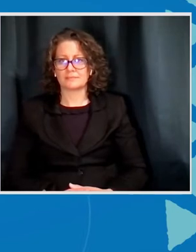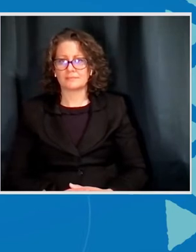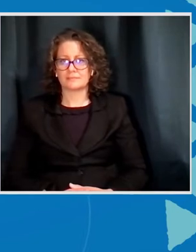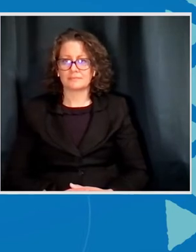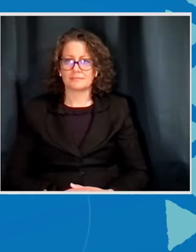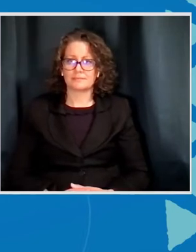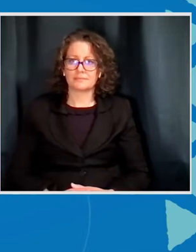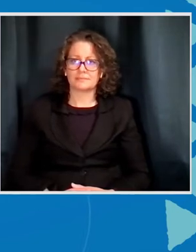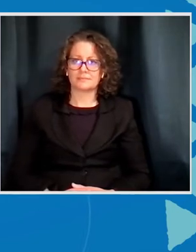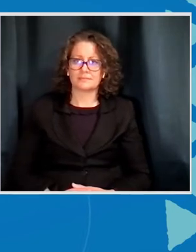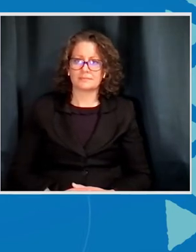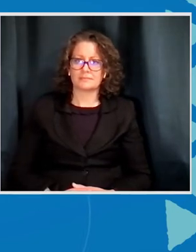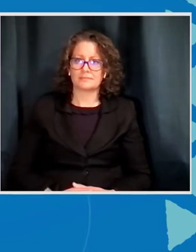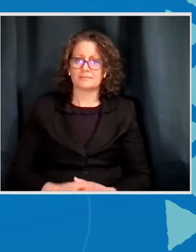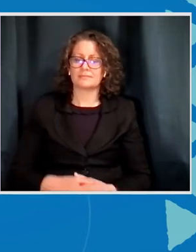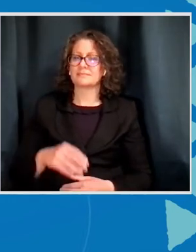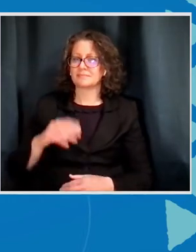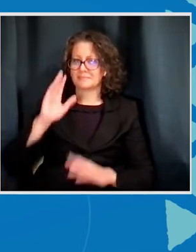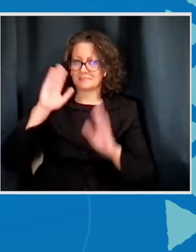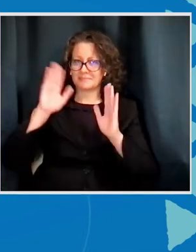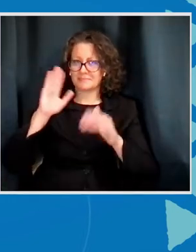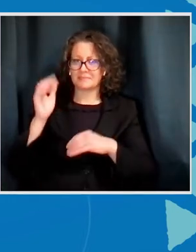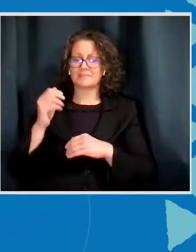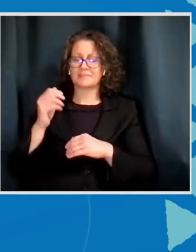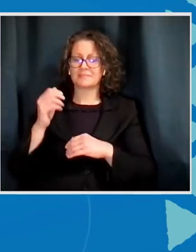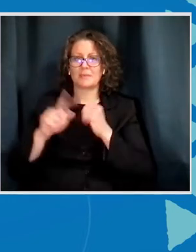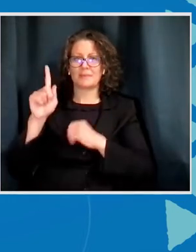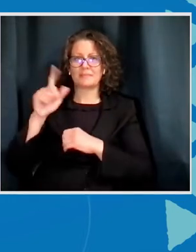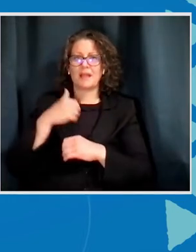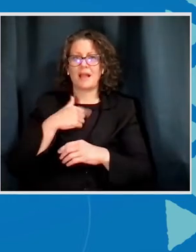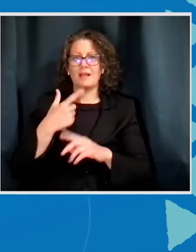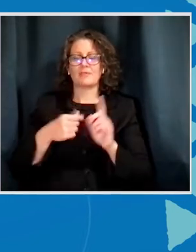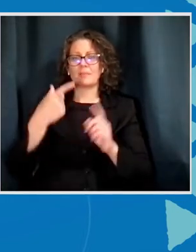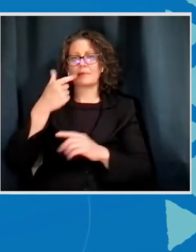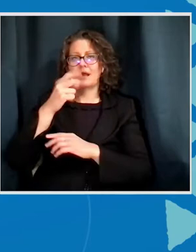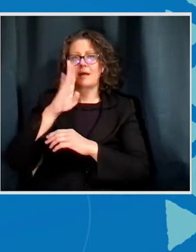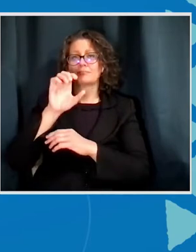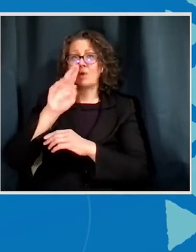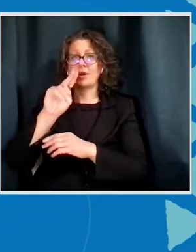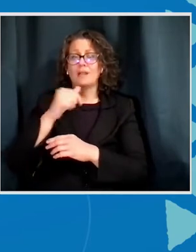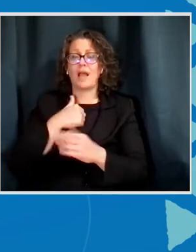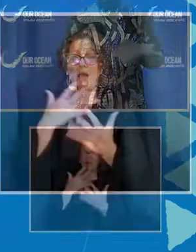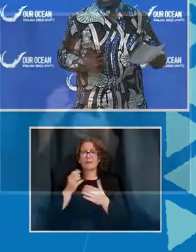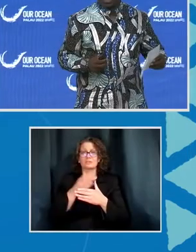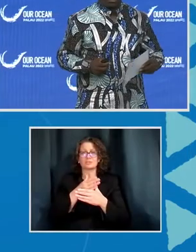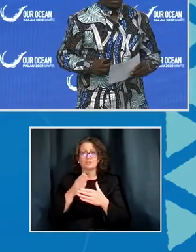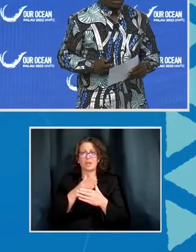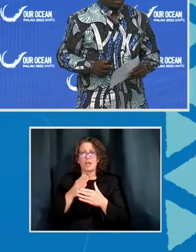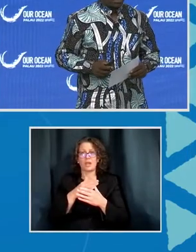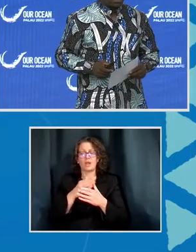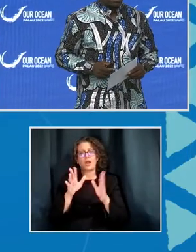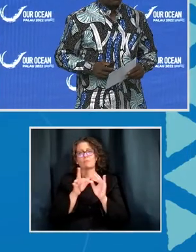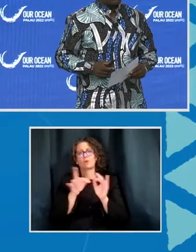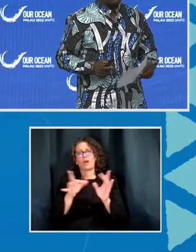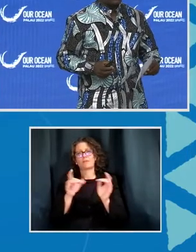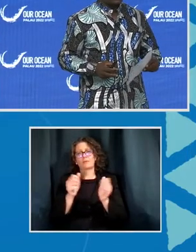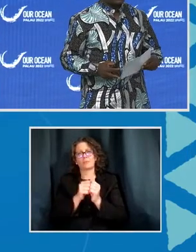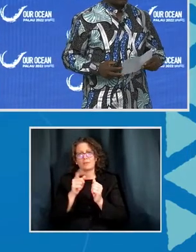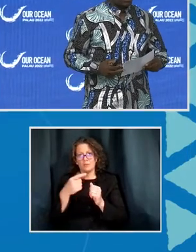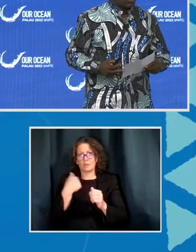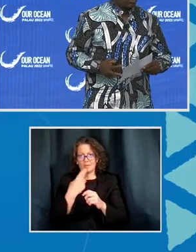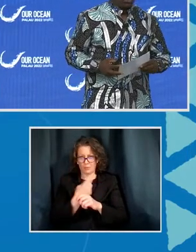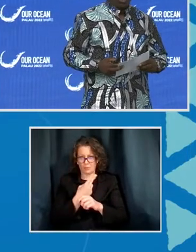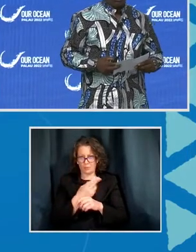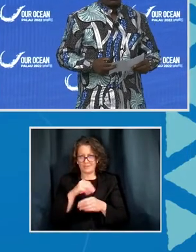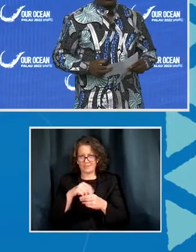Good afternoon, everyone. I'm from Gabon. I want to share a proverb with you, the proverb we use in Gabon. In Gabon, we